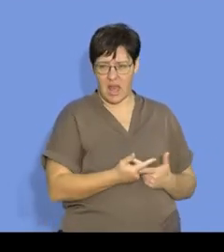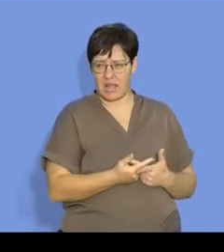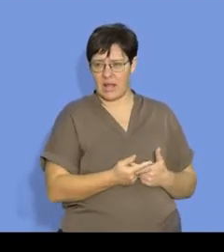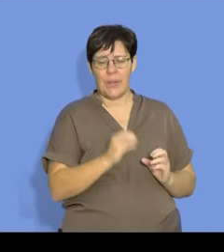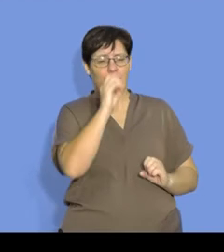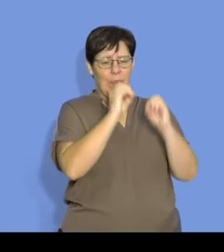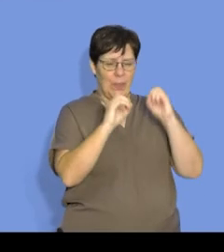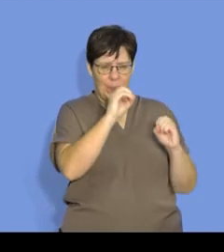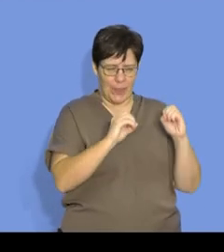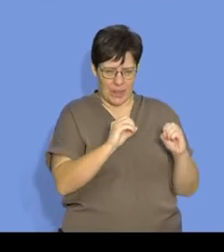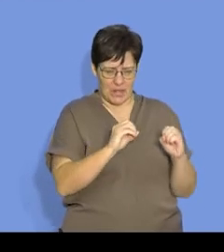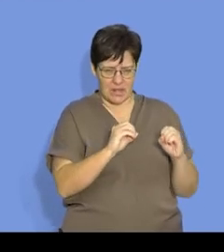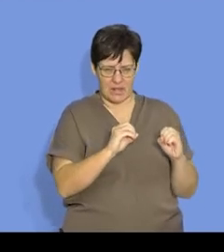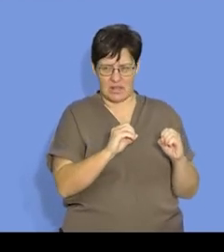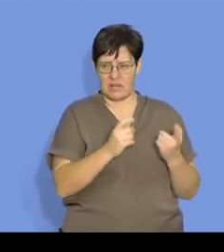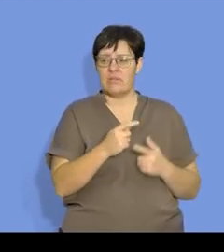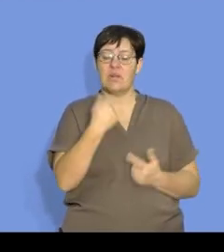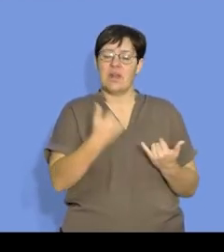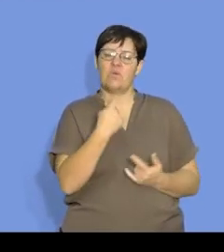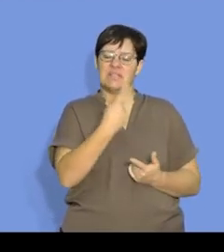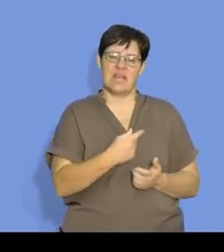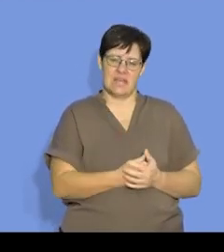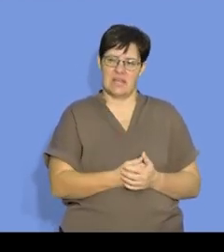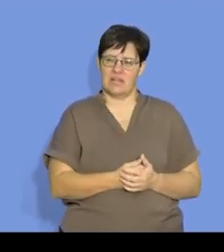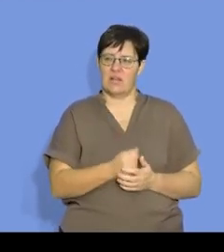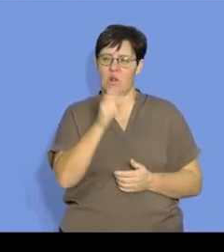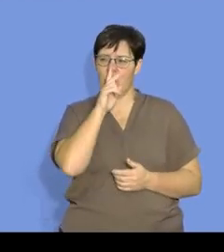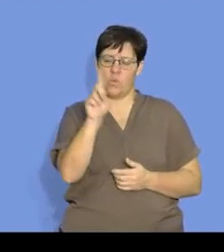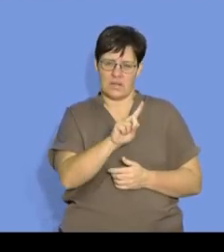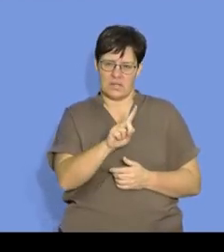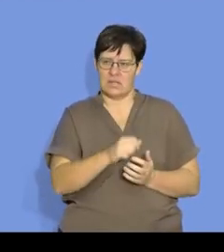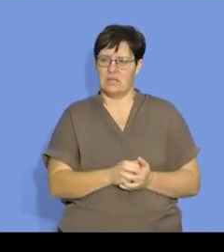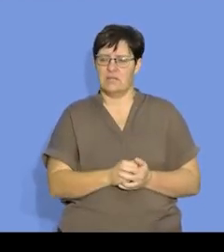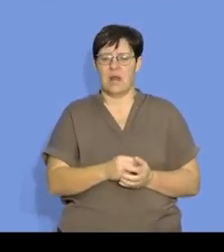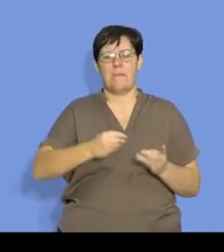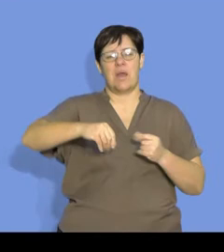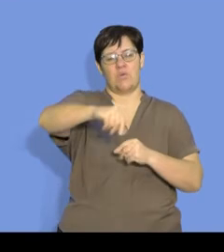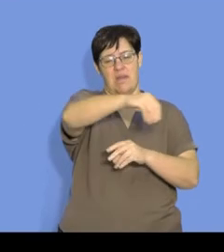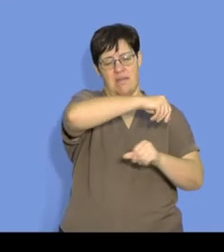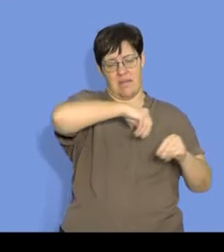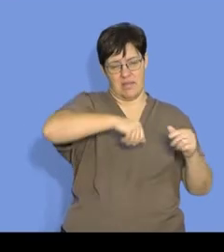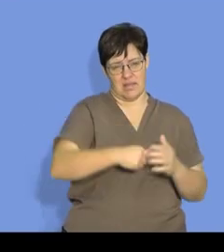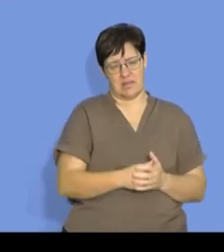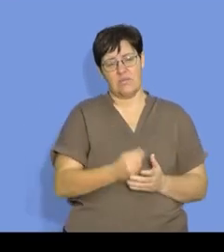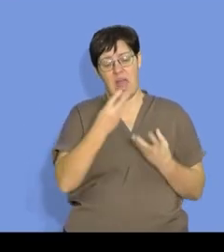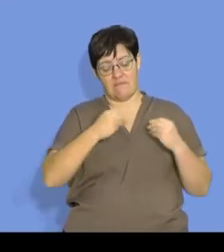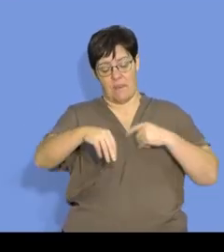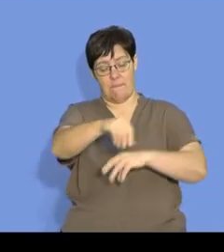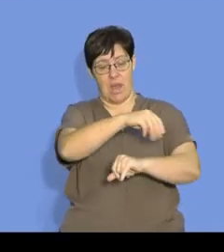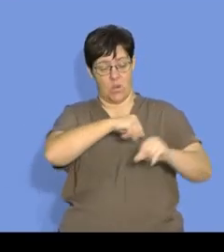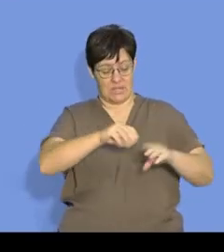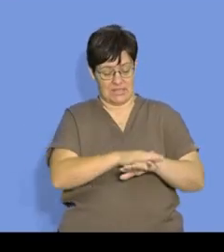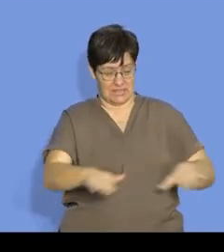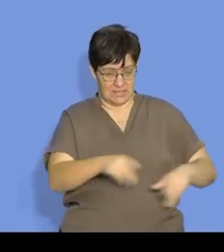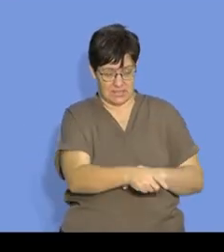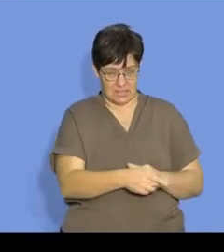talk about small particles, small now I'm just going to say we will look at powder. So when we have